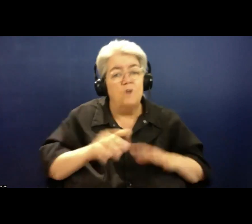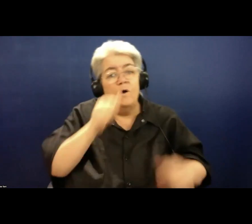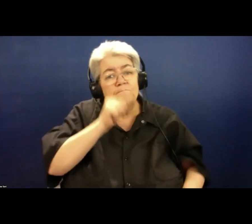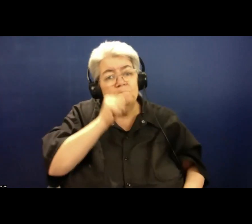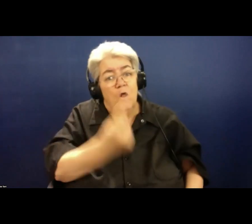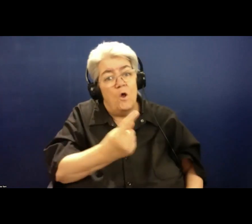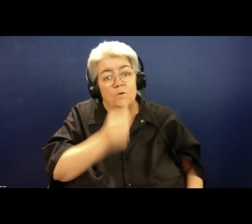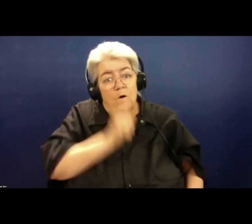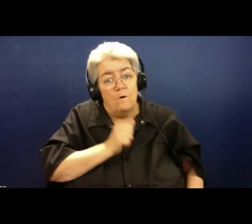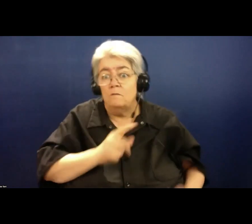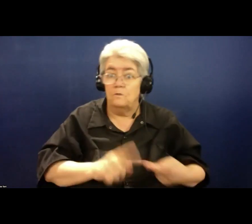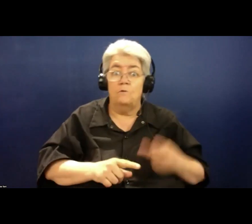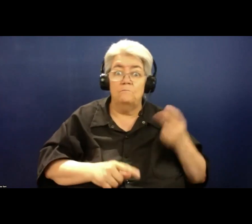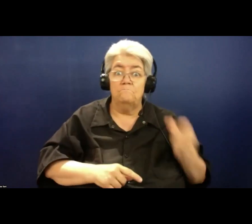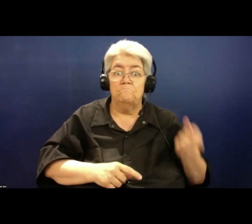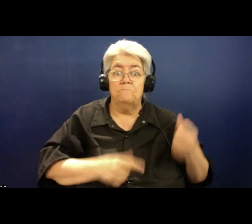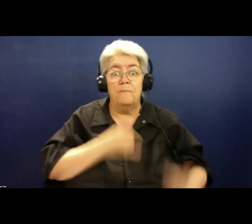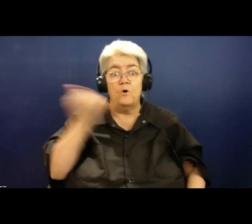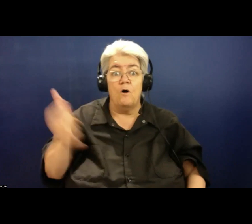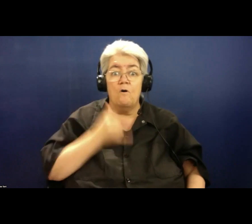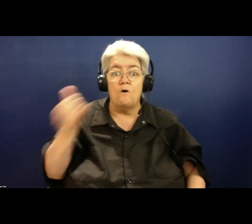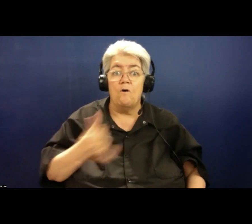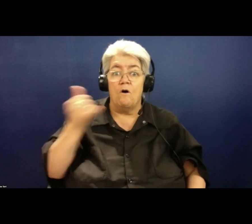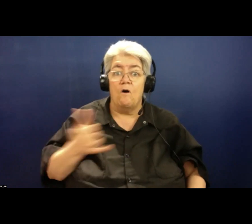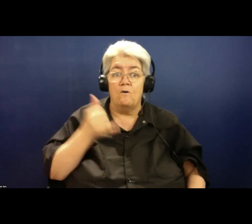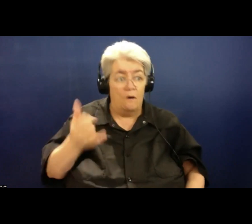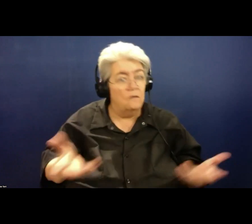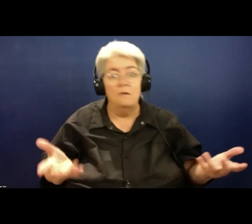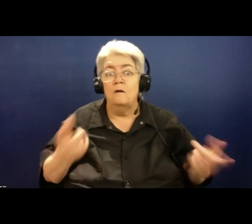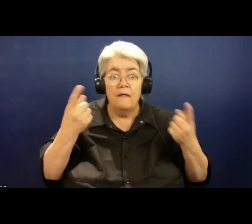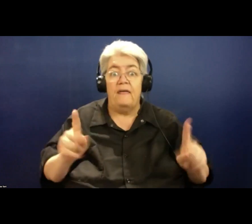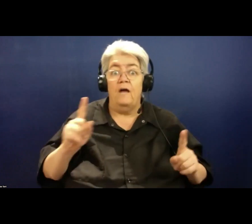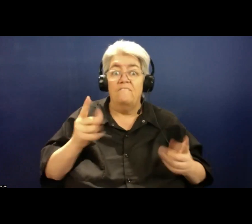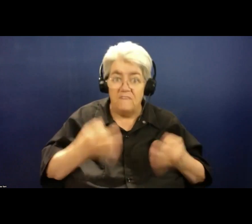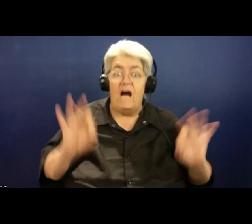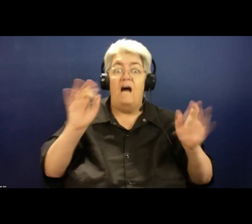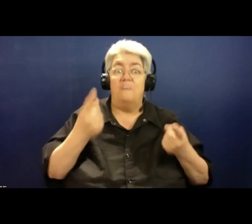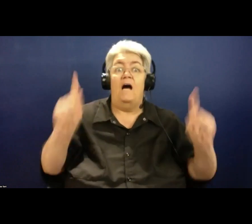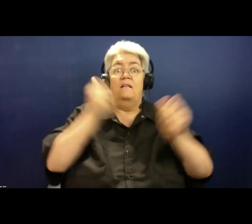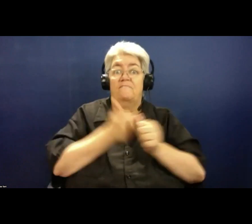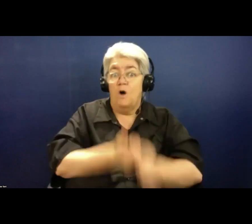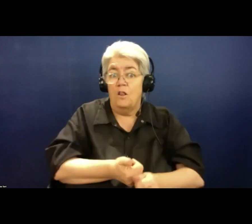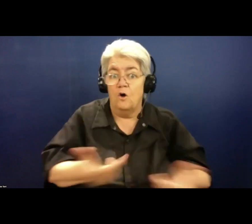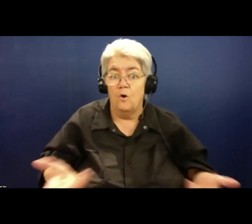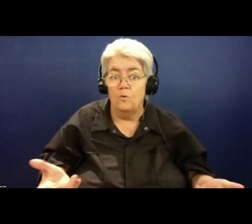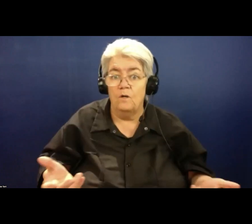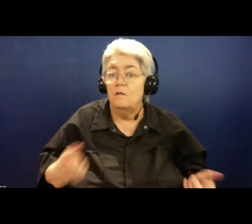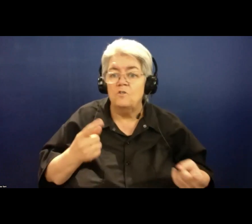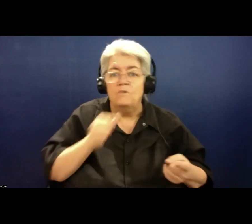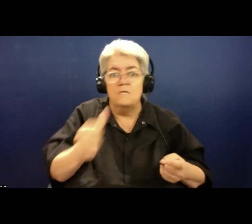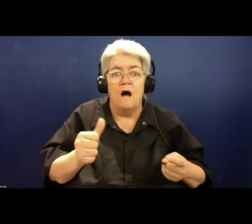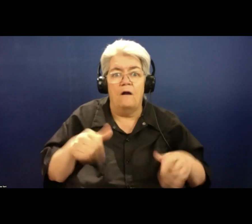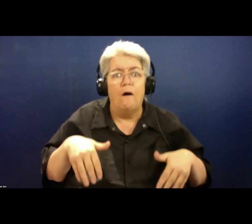guess what? That's what people are doing. And we had a number of remarkable, hard statistics and anecdotal